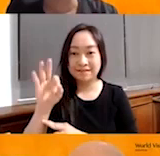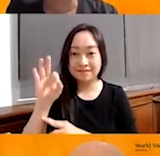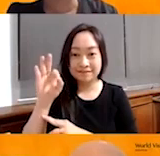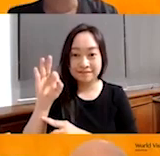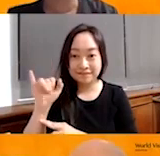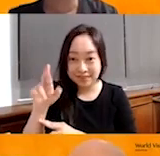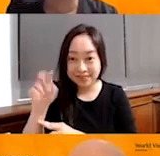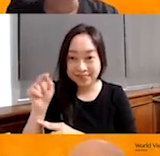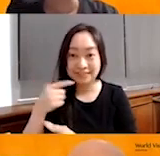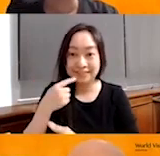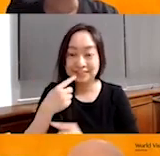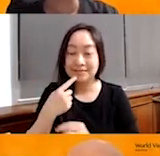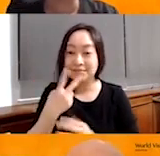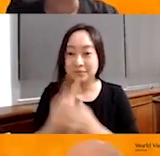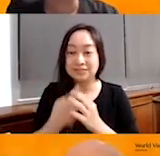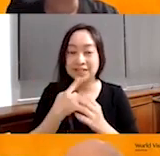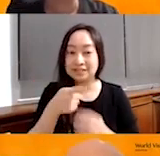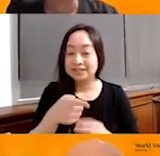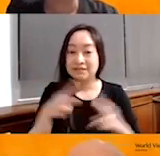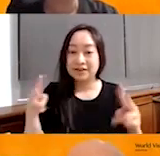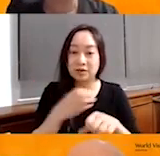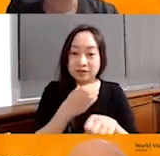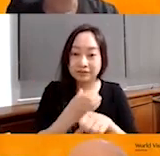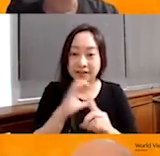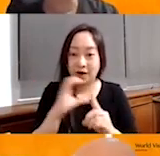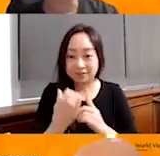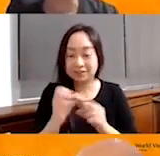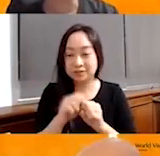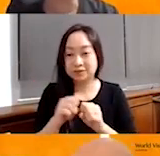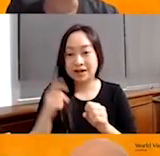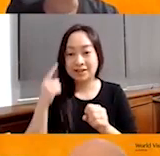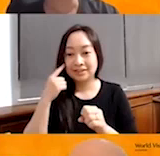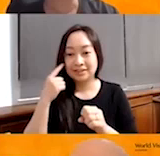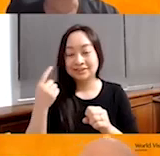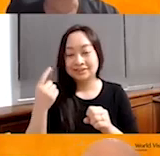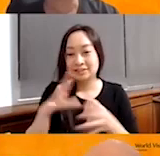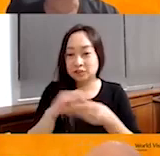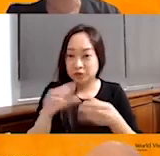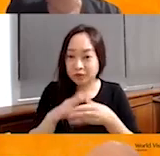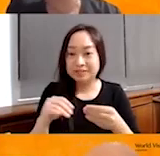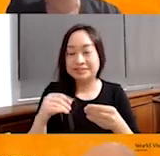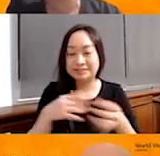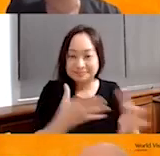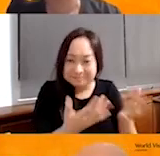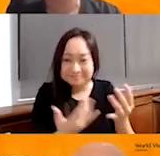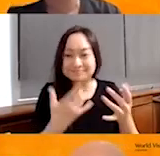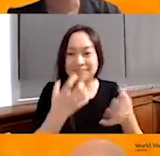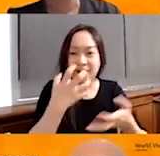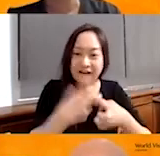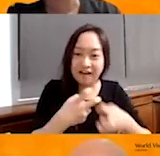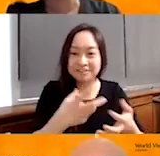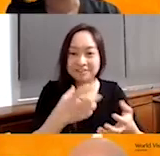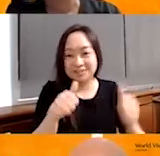generally is a very conservative culture. So I think gathering the stories has its challenges, but we just want to thank you for